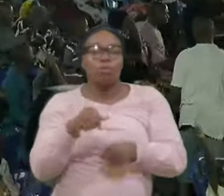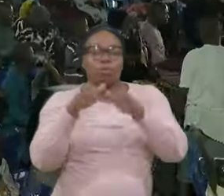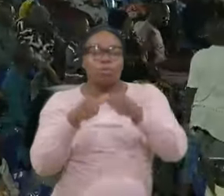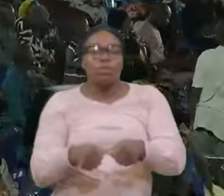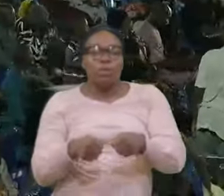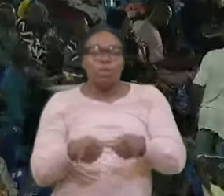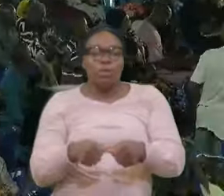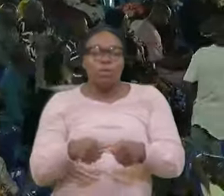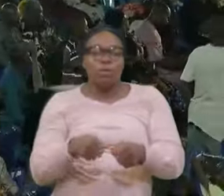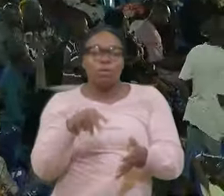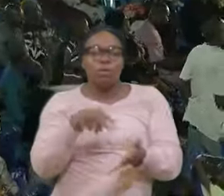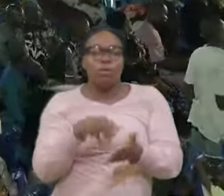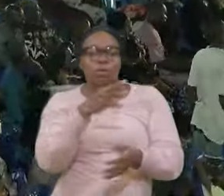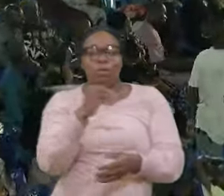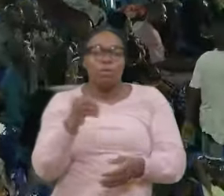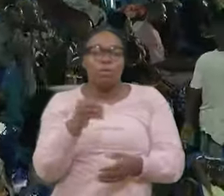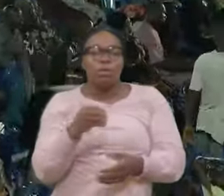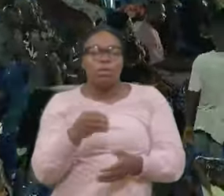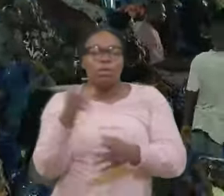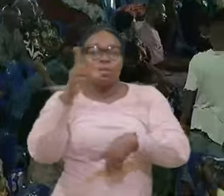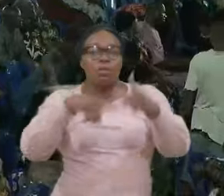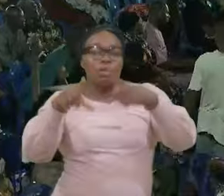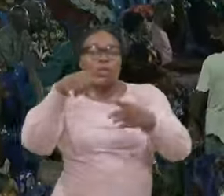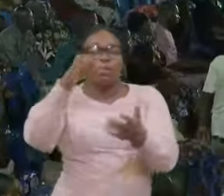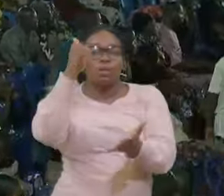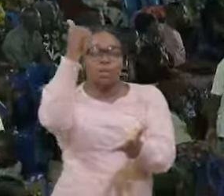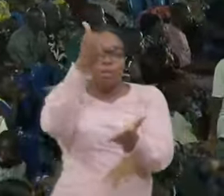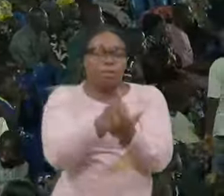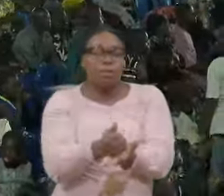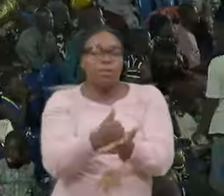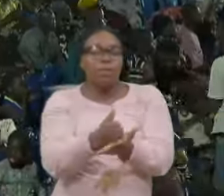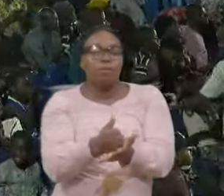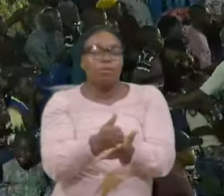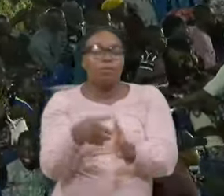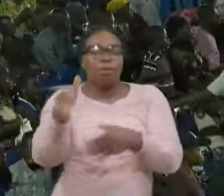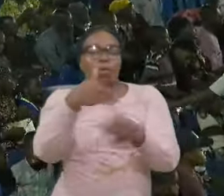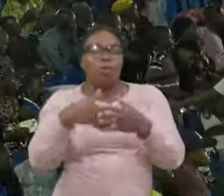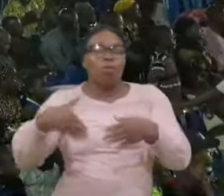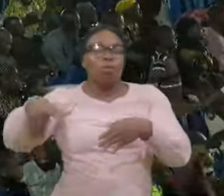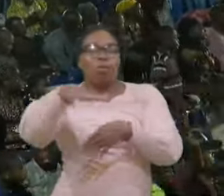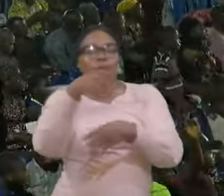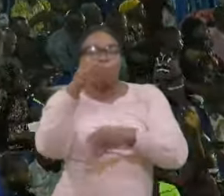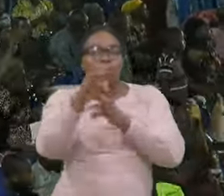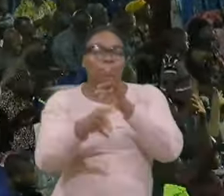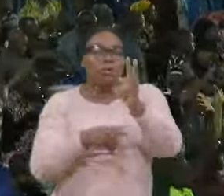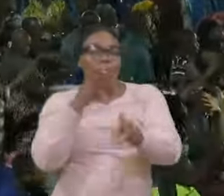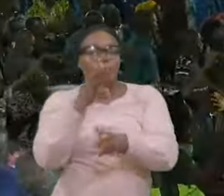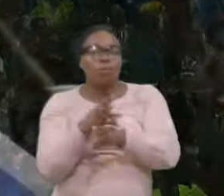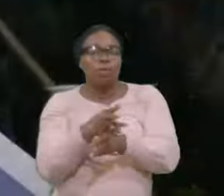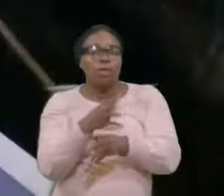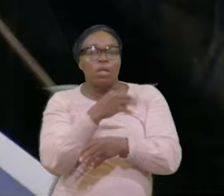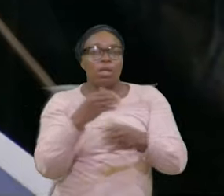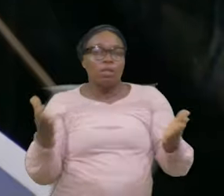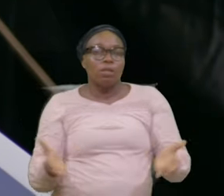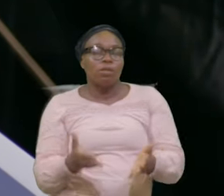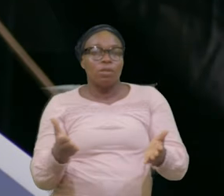All Over The World He Is Here In Alpha Location About Here To Send The Healing Of Our God To You Wherever